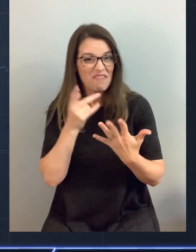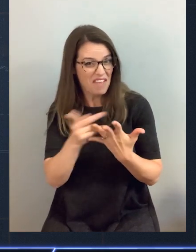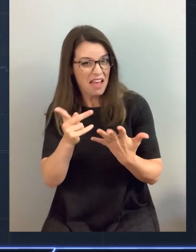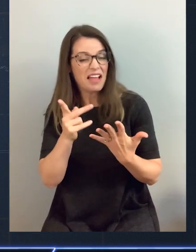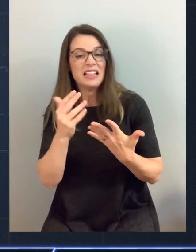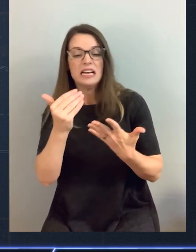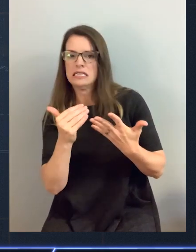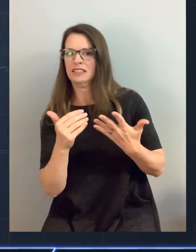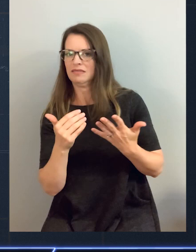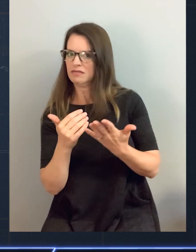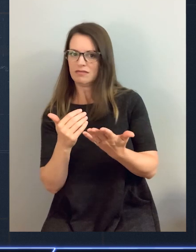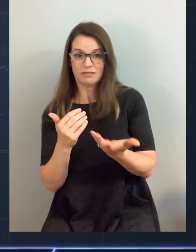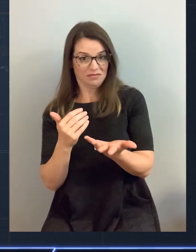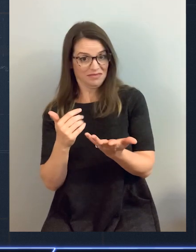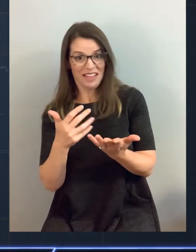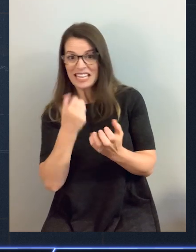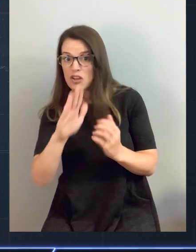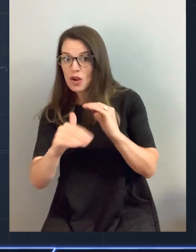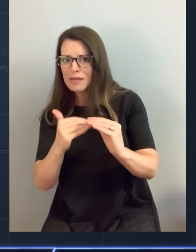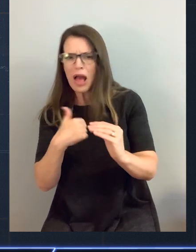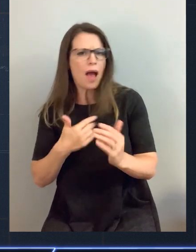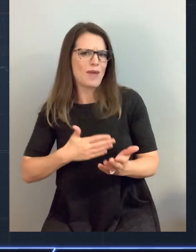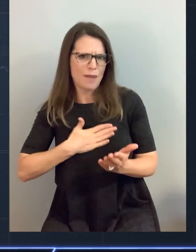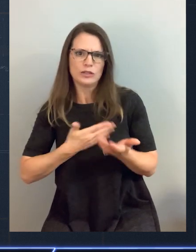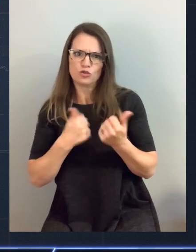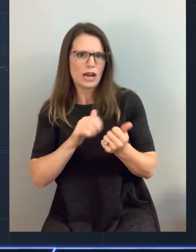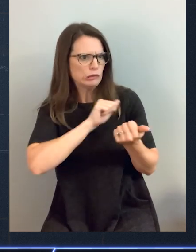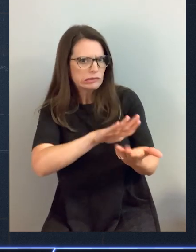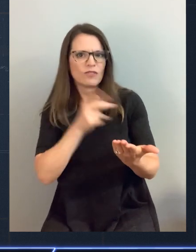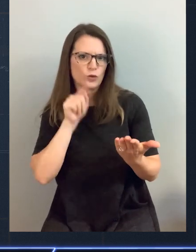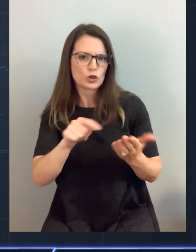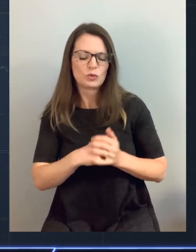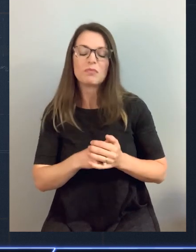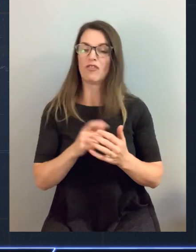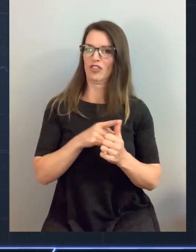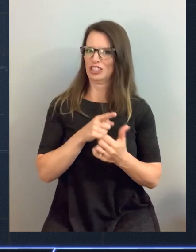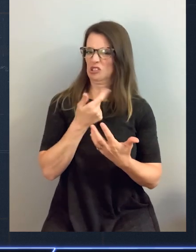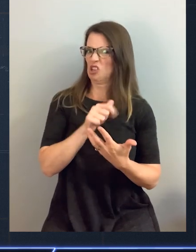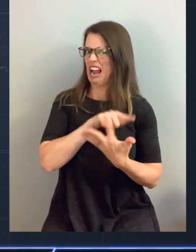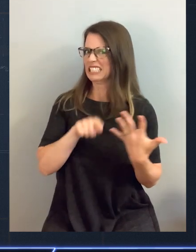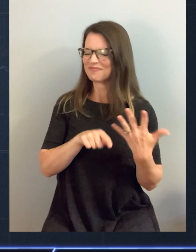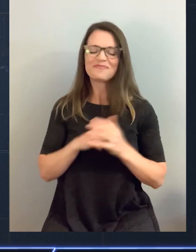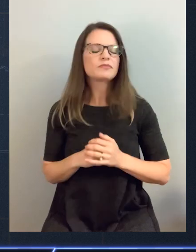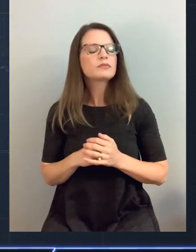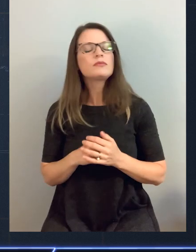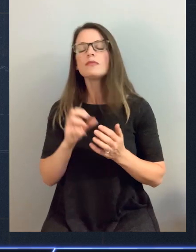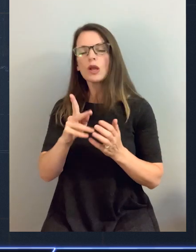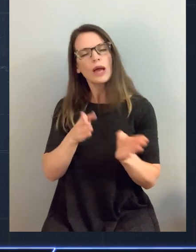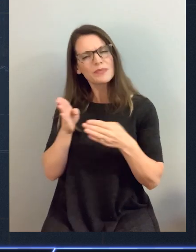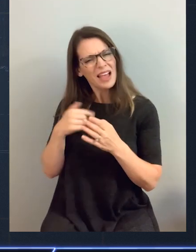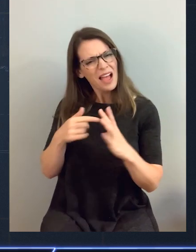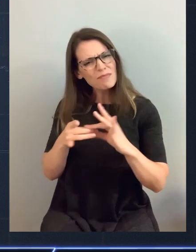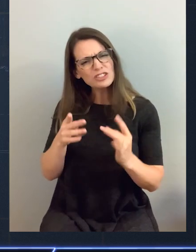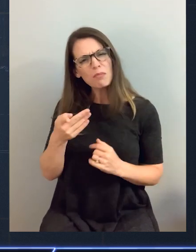thank you if you try all the other processes first. But if I do get your feedback, I'm more than happy to get it. Try those regular channels first.